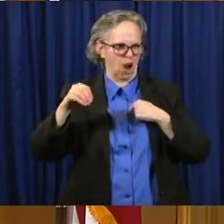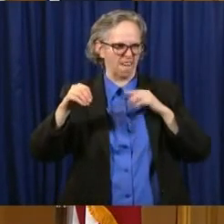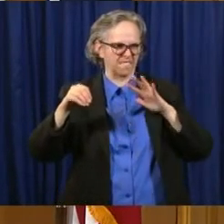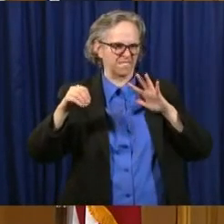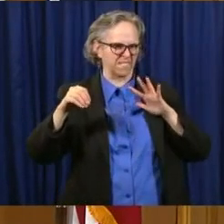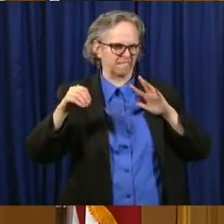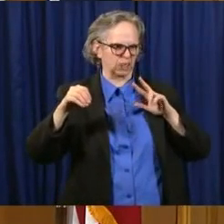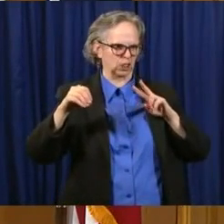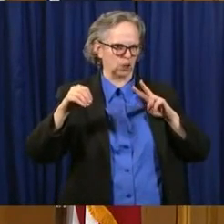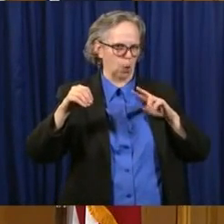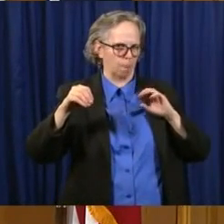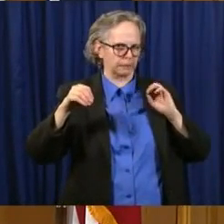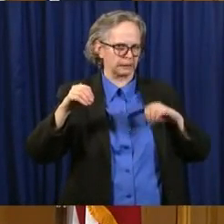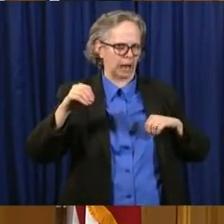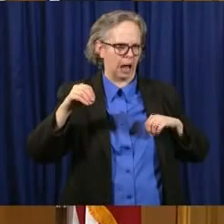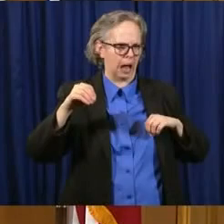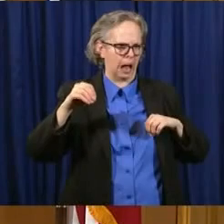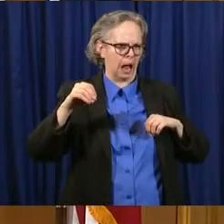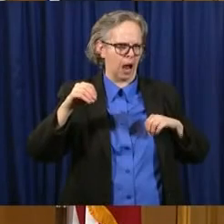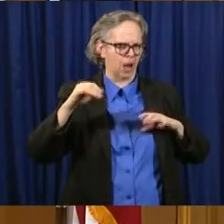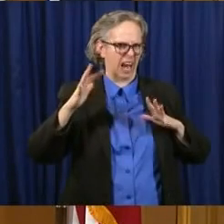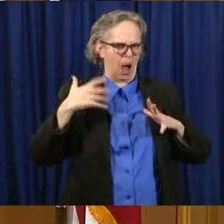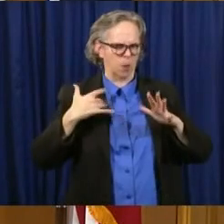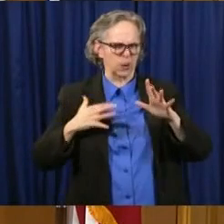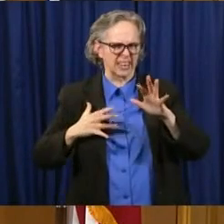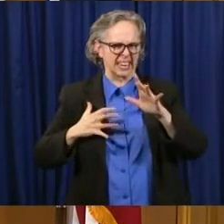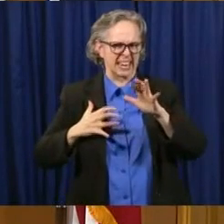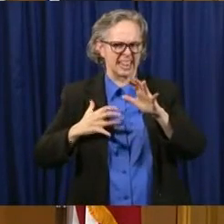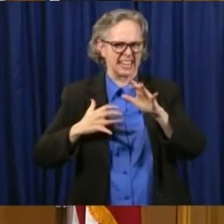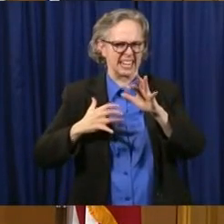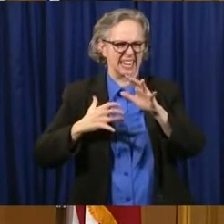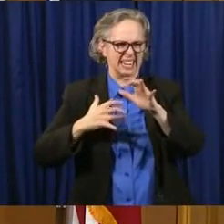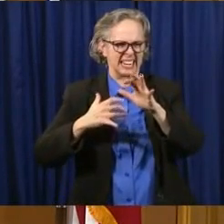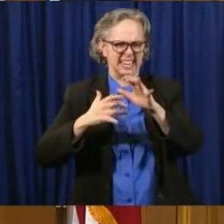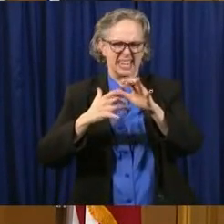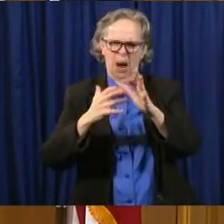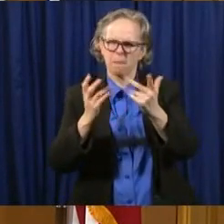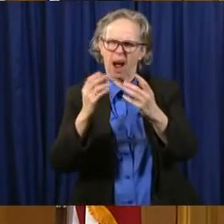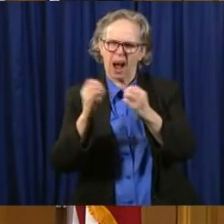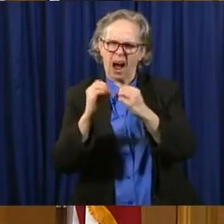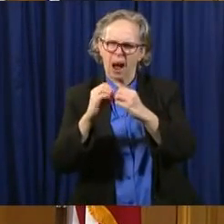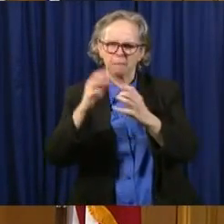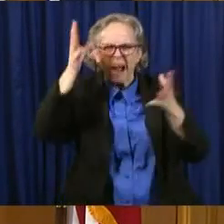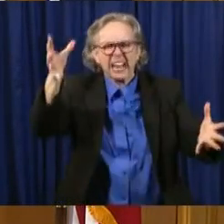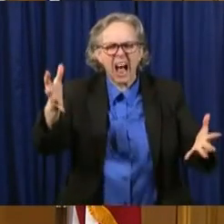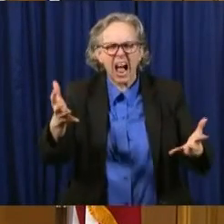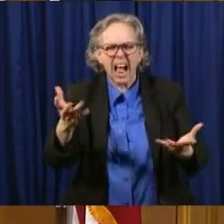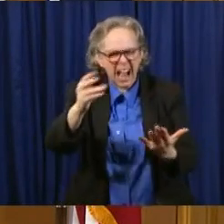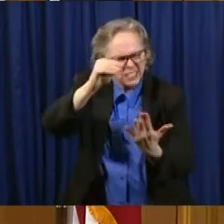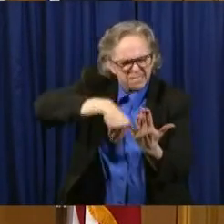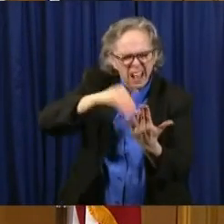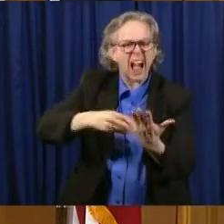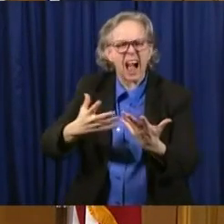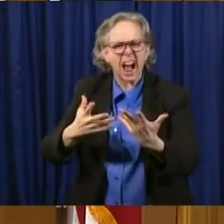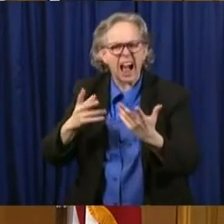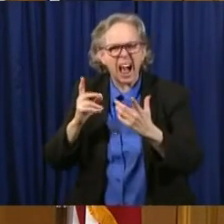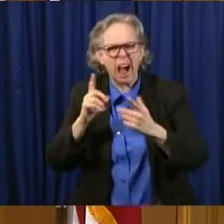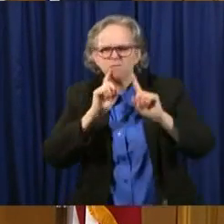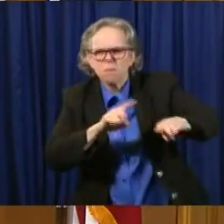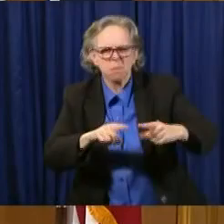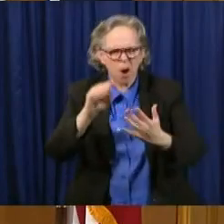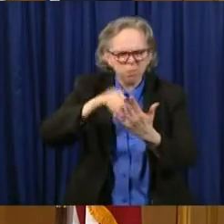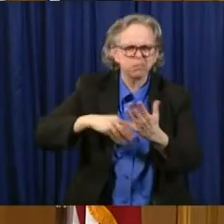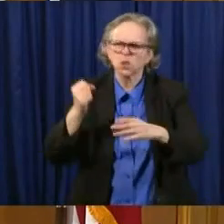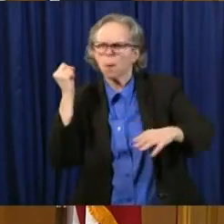Buckeyes, myself included, uh, to get this done and get this in. And let's see if we can, uh, overcome